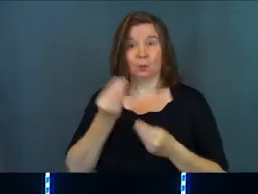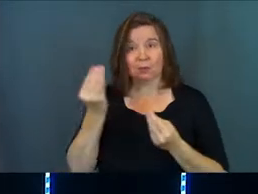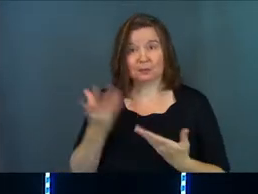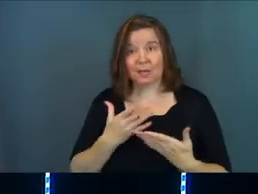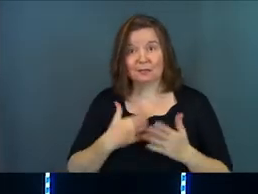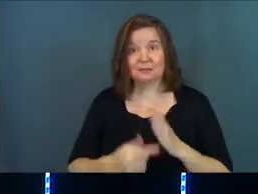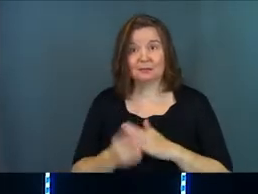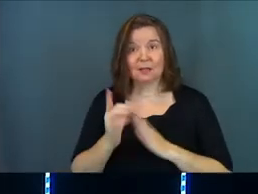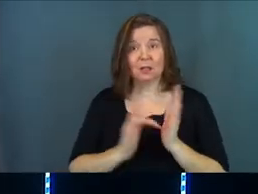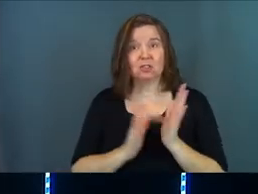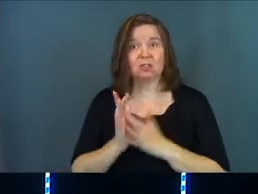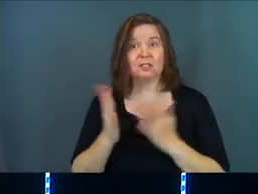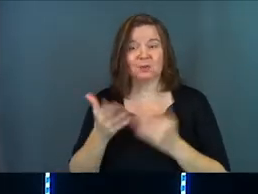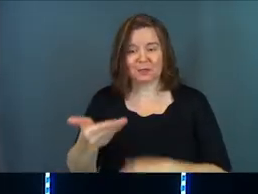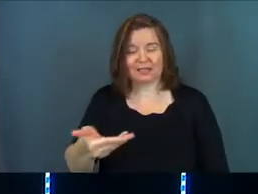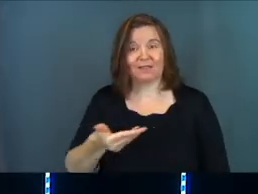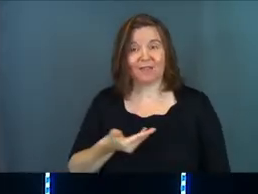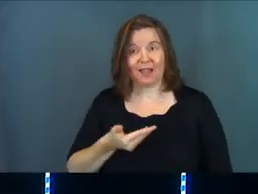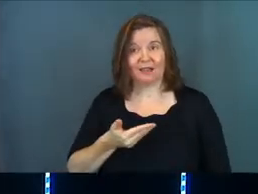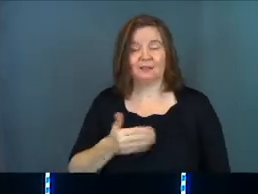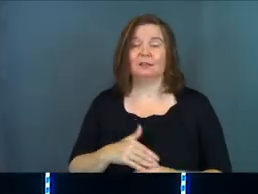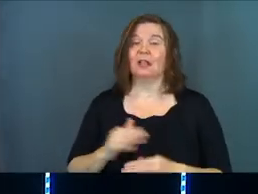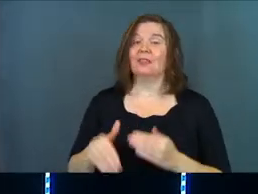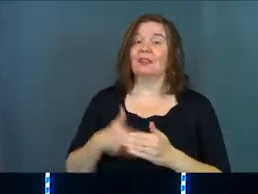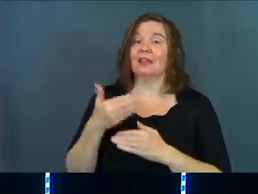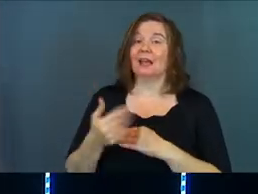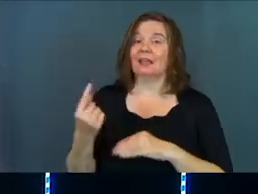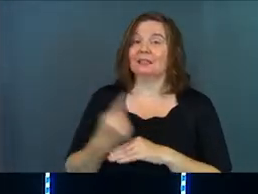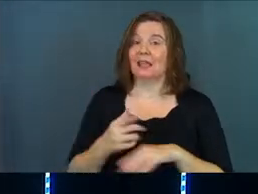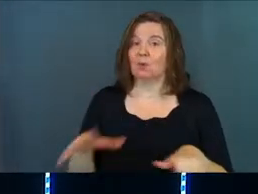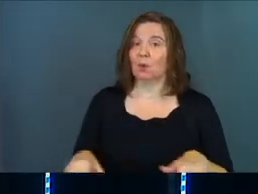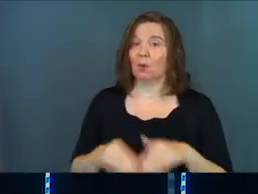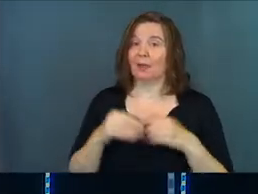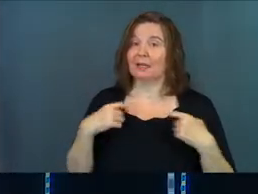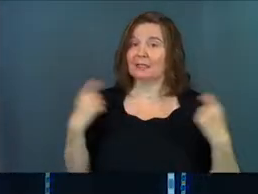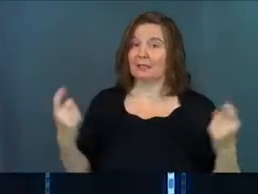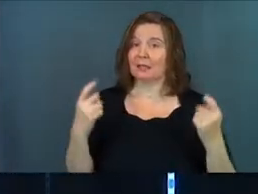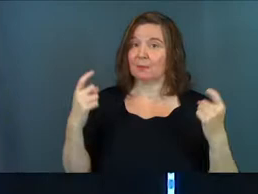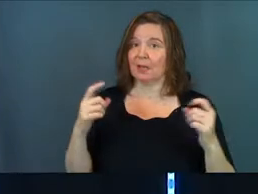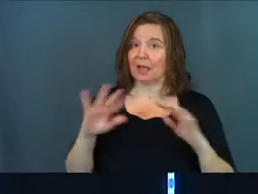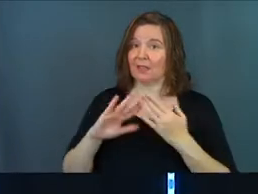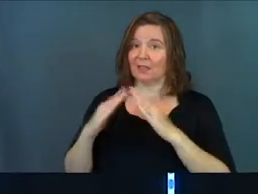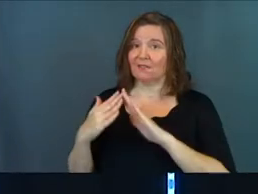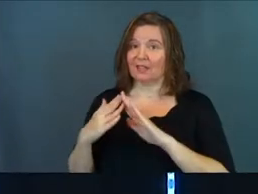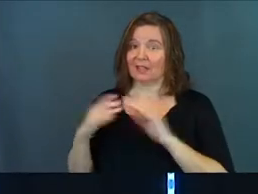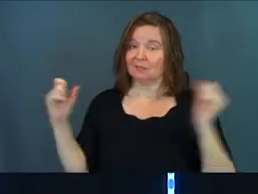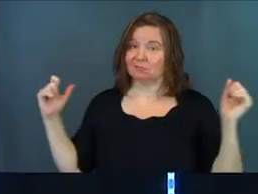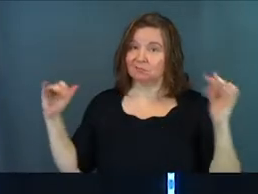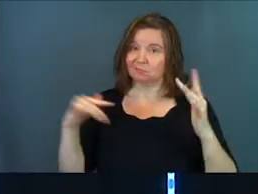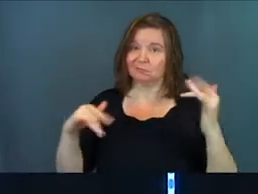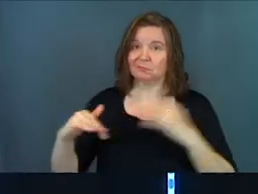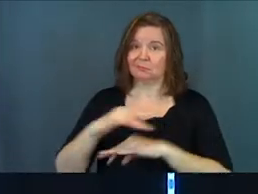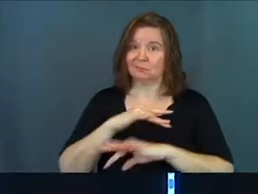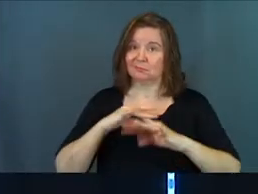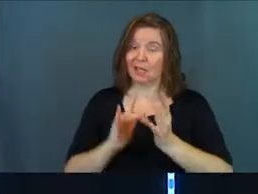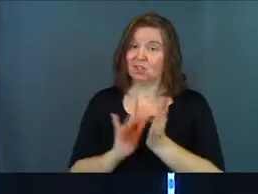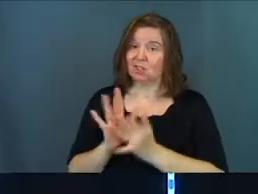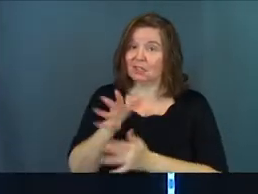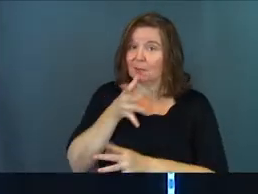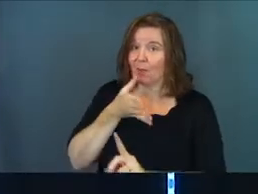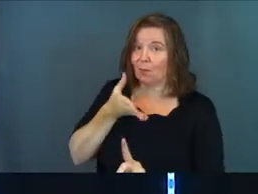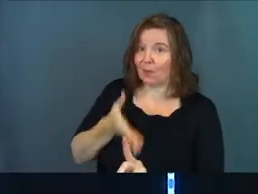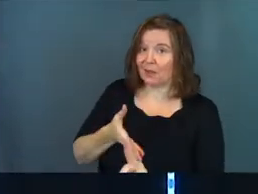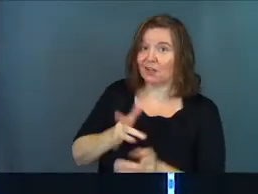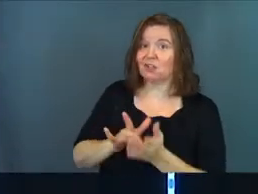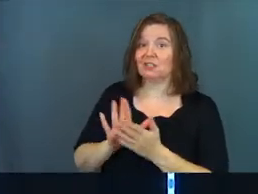us here in a second that Jesus was invited. The next day, verse one, there was a wedding celebration in the village of Cana in Galilee. And Jesus' mother was